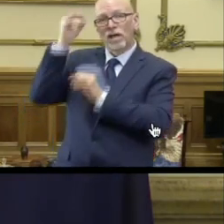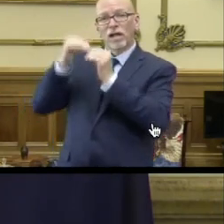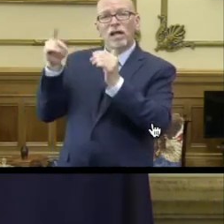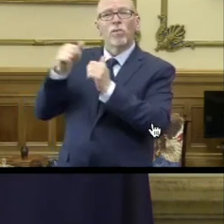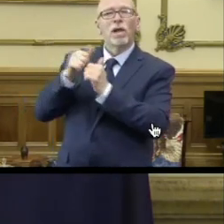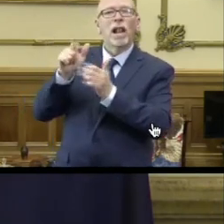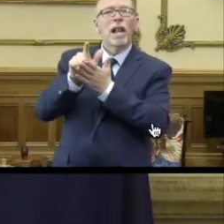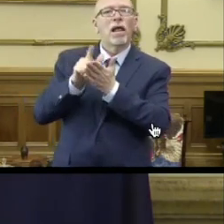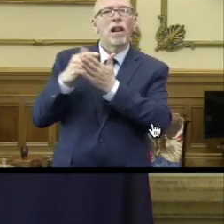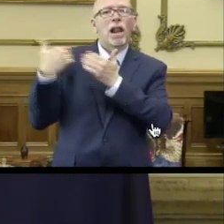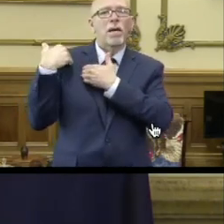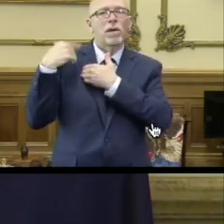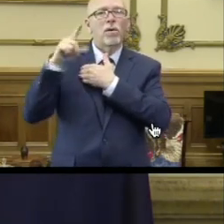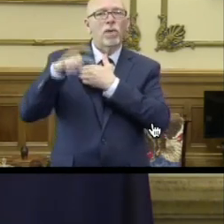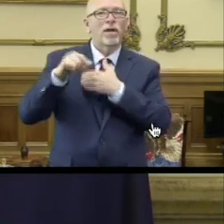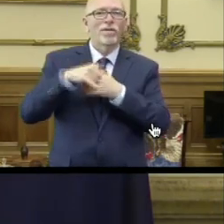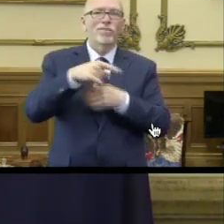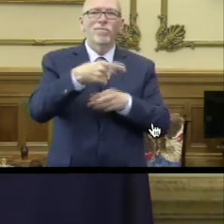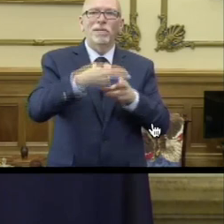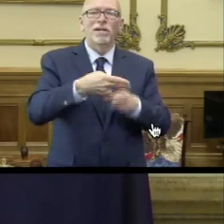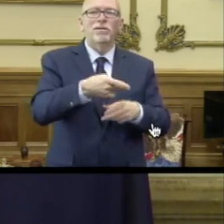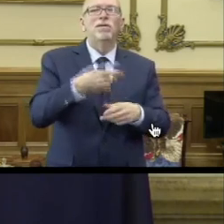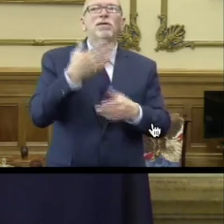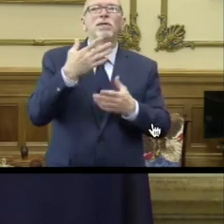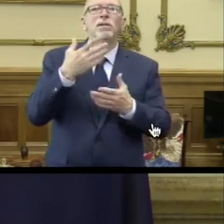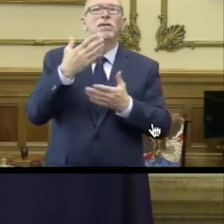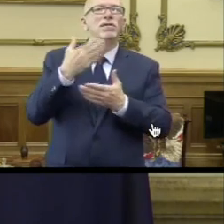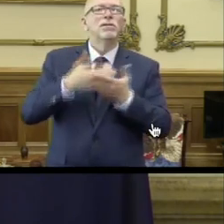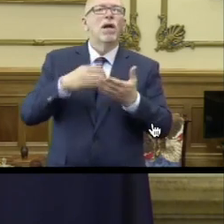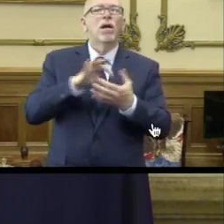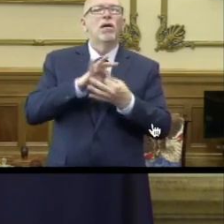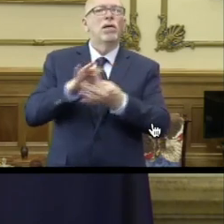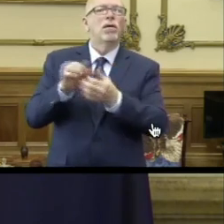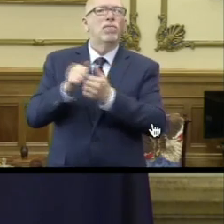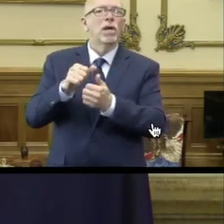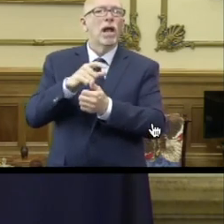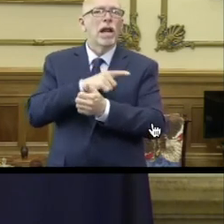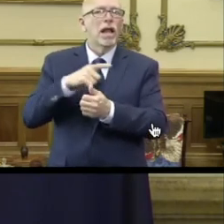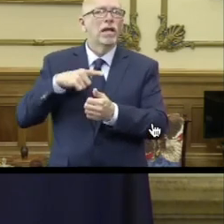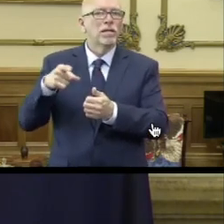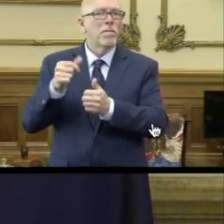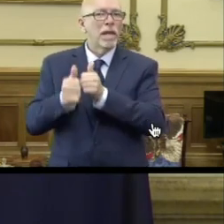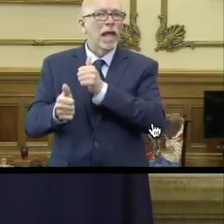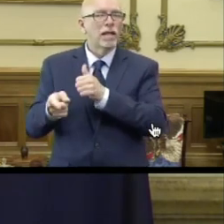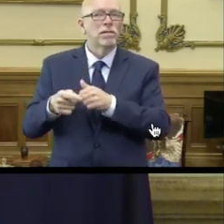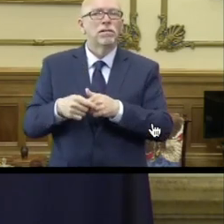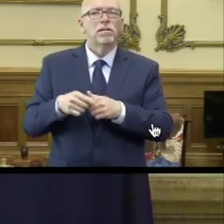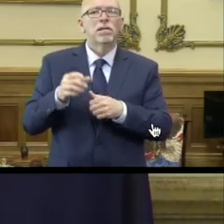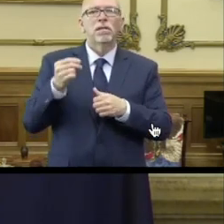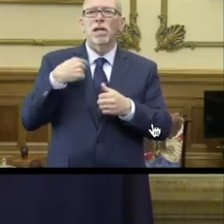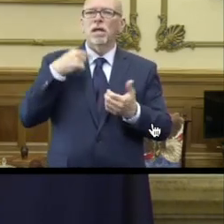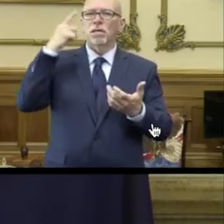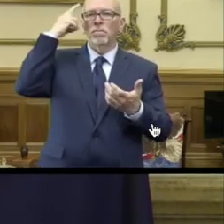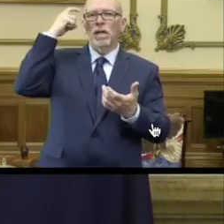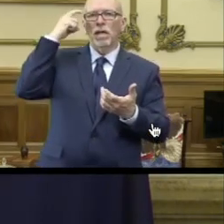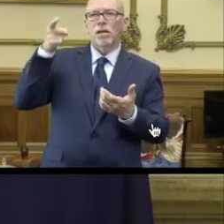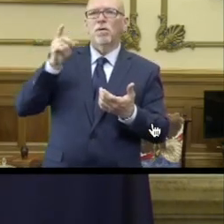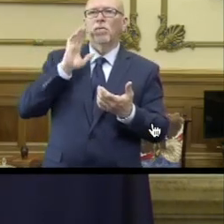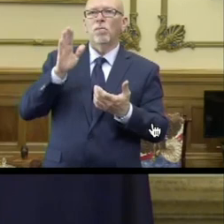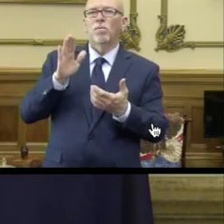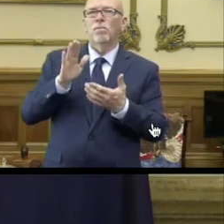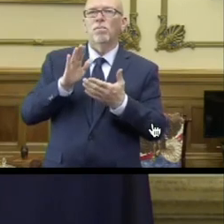questions that you touch on. Some of that will be tethered to legislation that has passed and I suspect will become